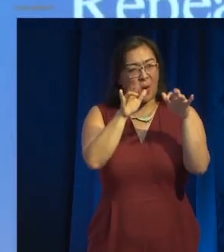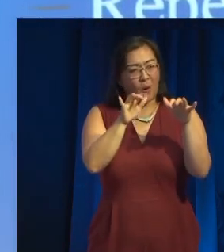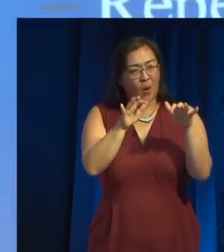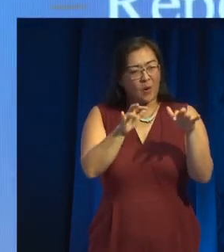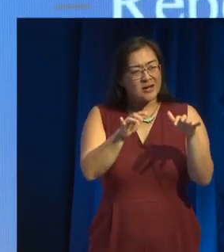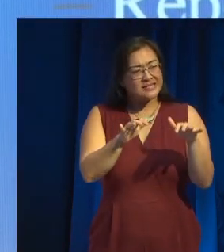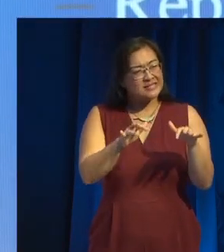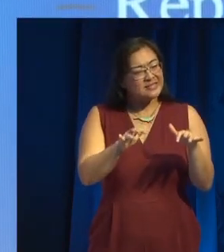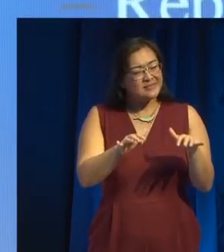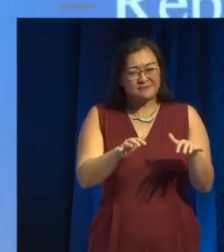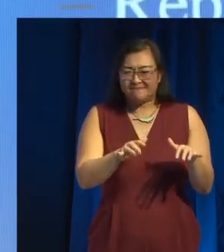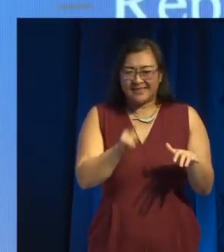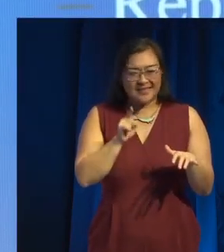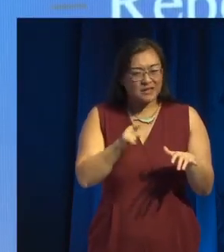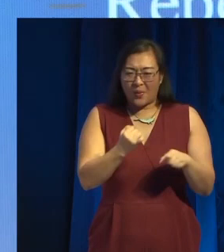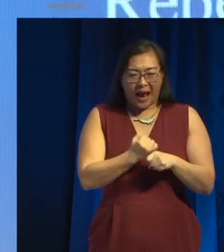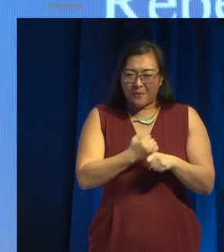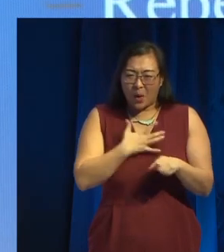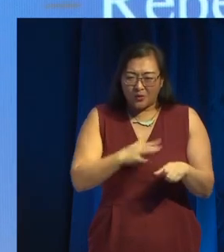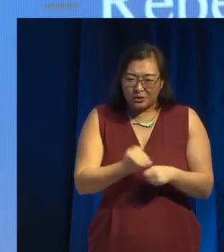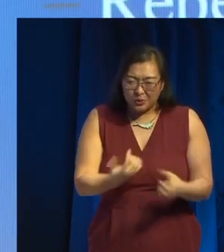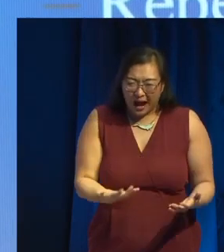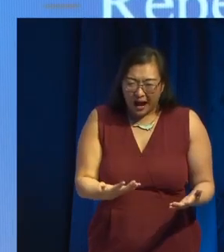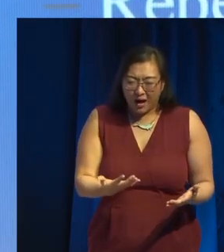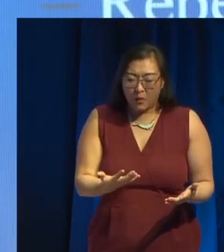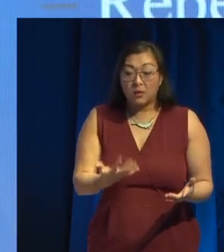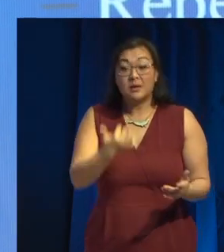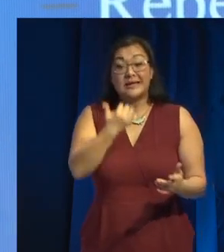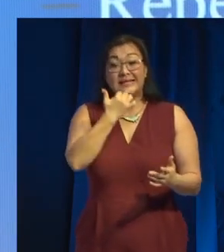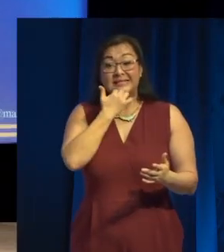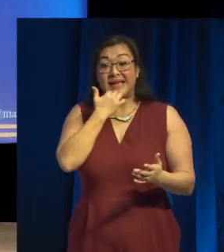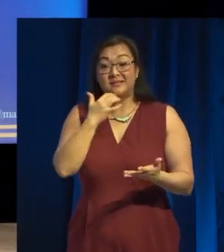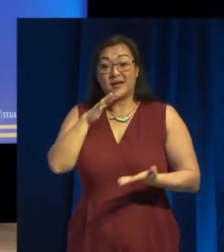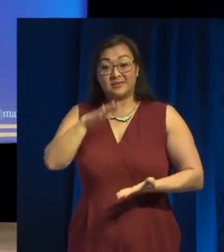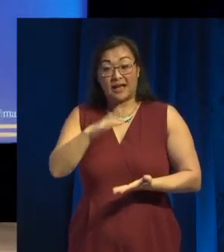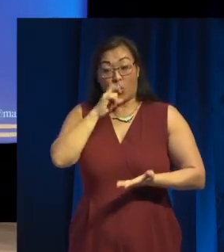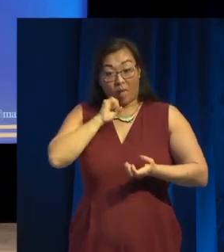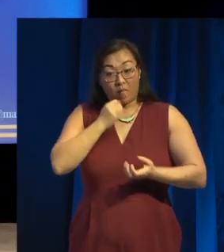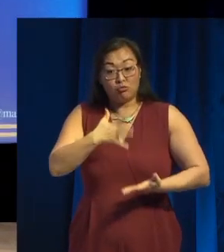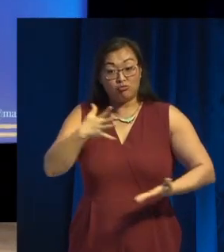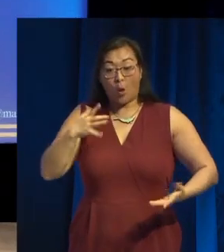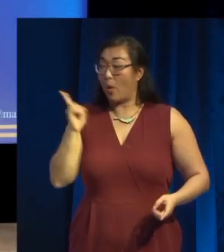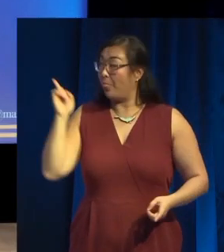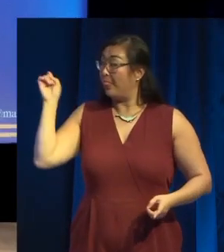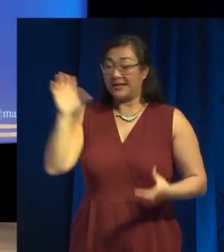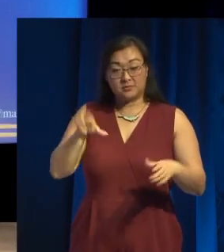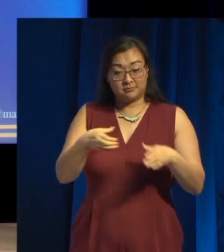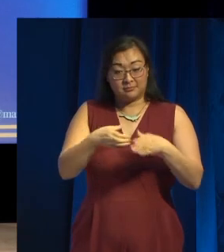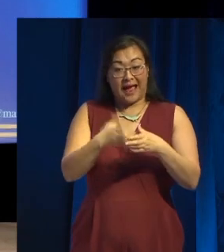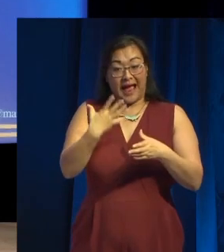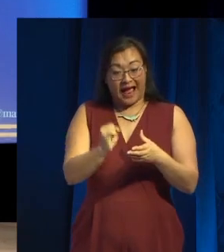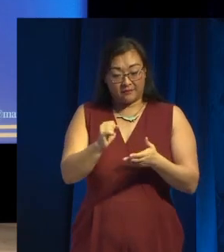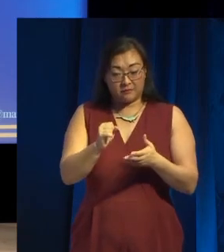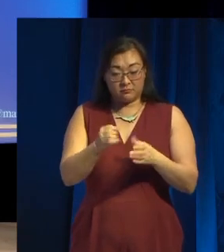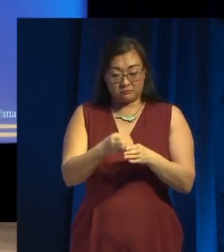Data sets, as we've seen, will grow. This game has a tin of baked beans in it, and why not? But you have to then think of every